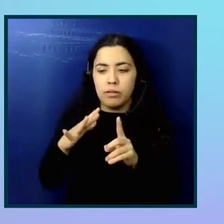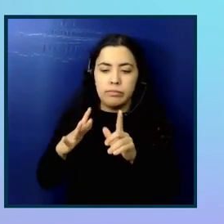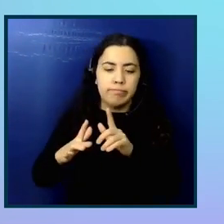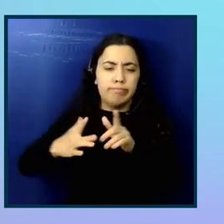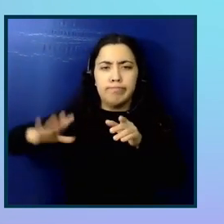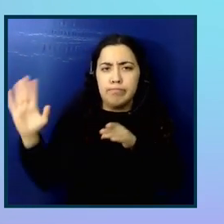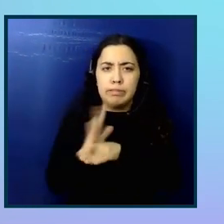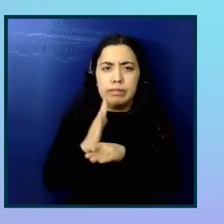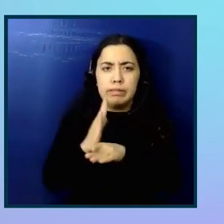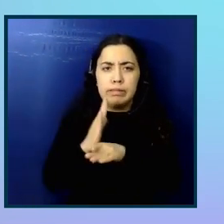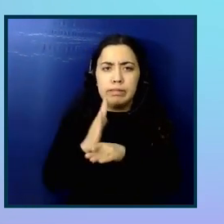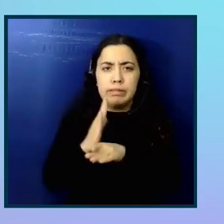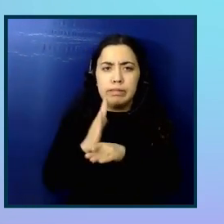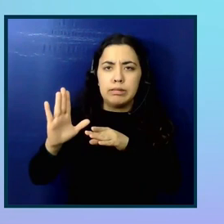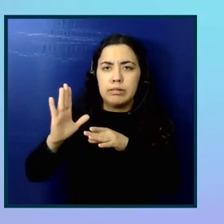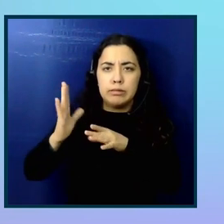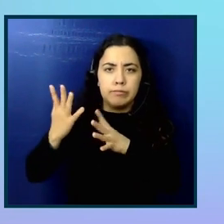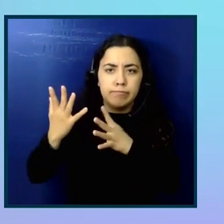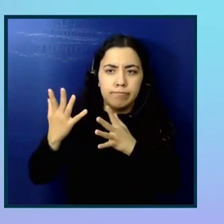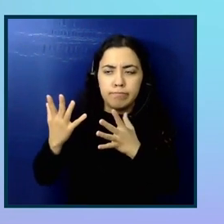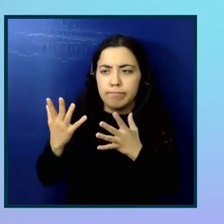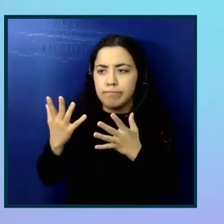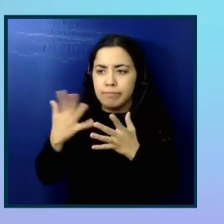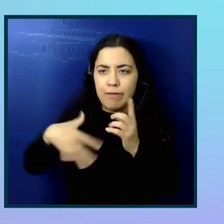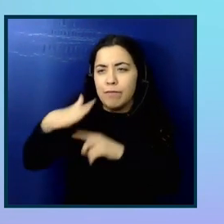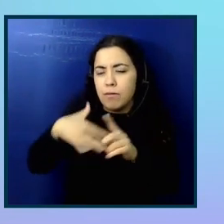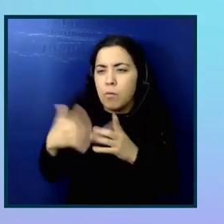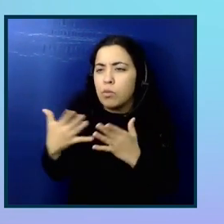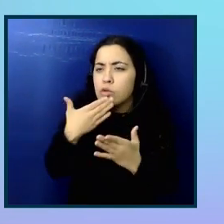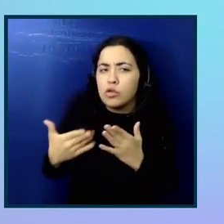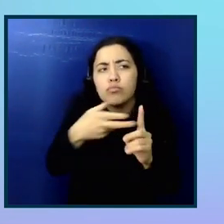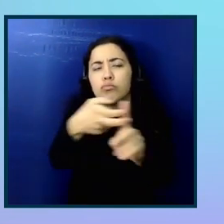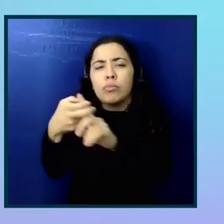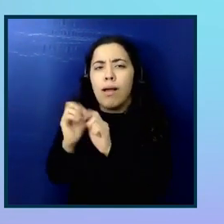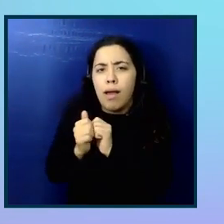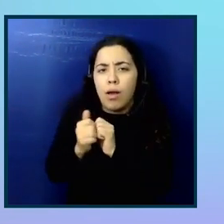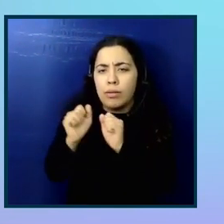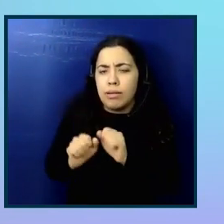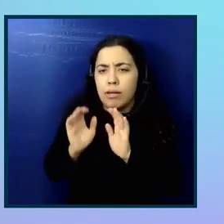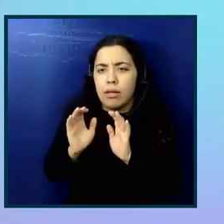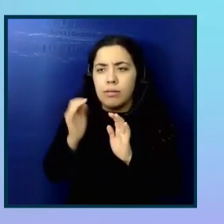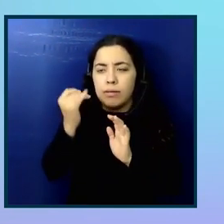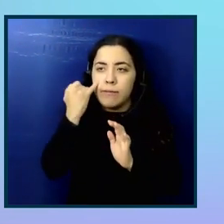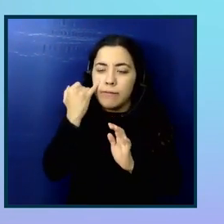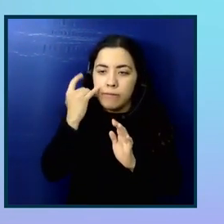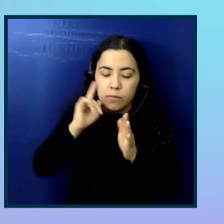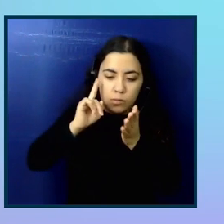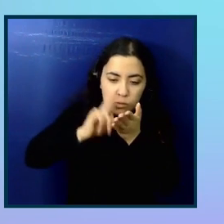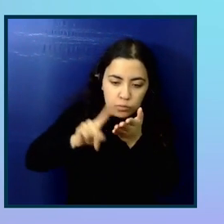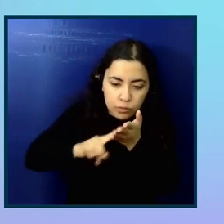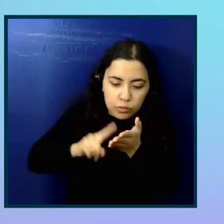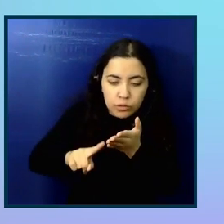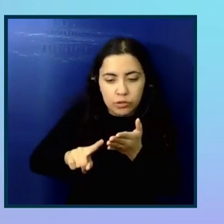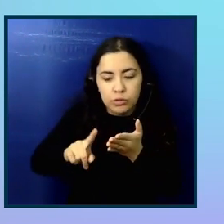some good practices for recruitment when research their